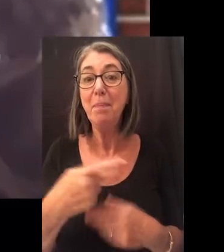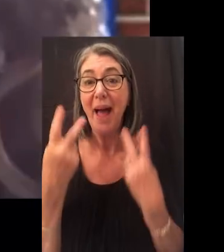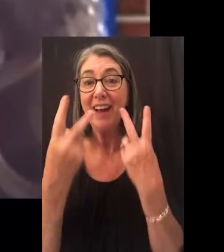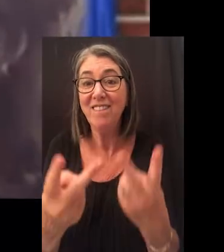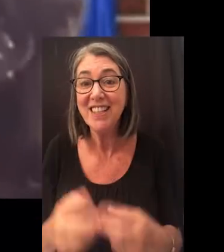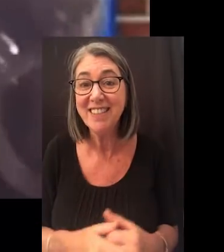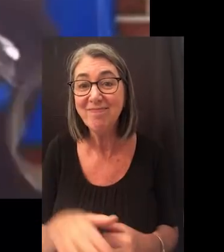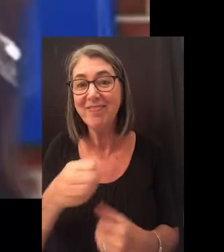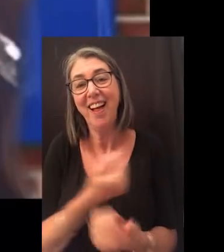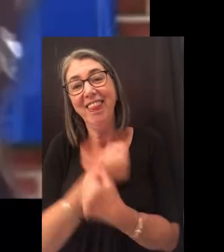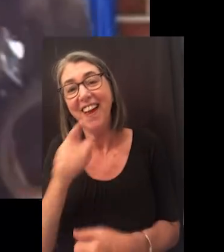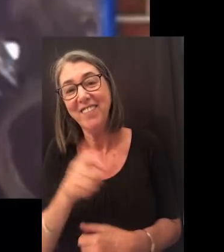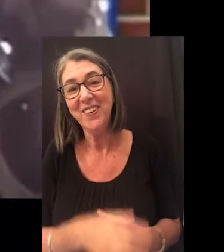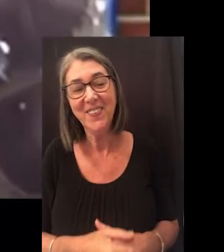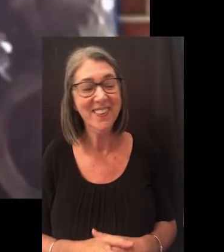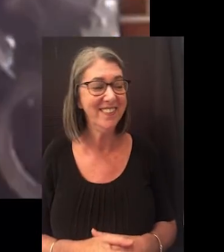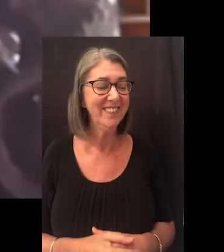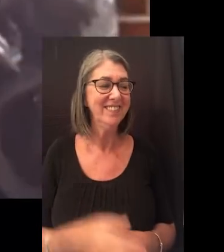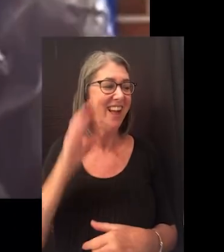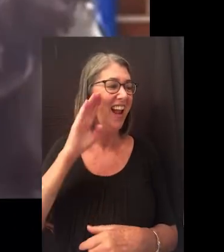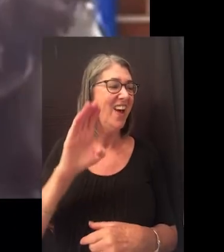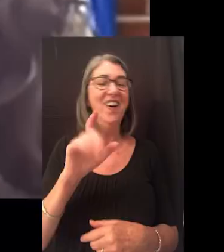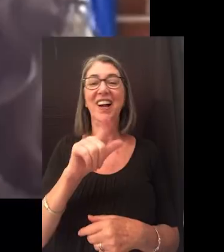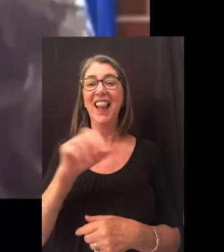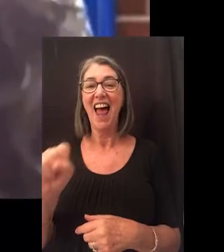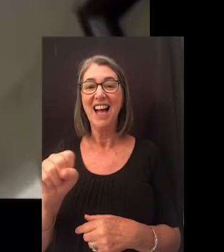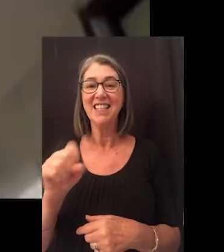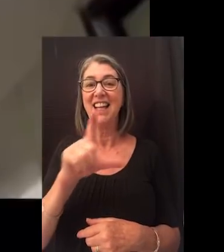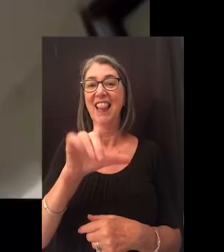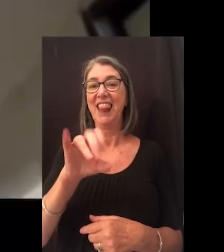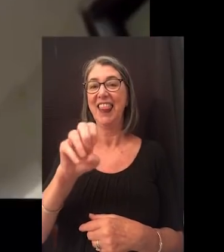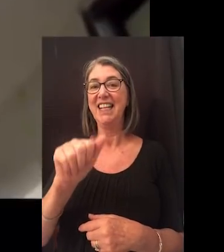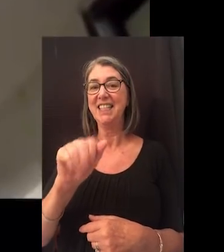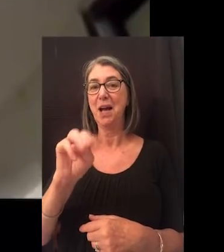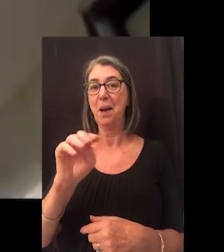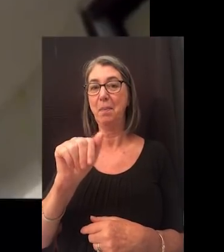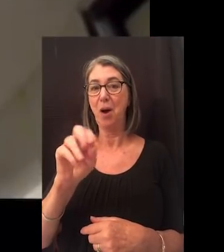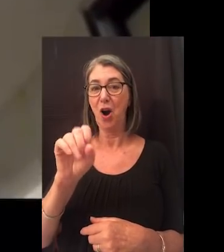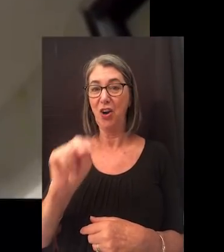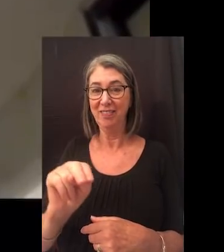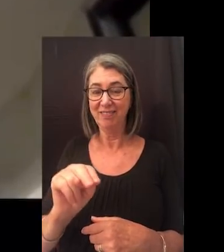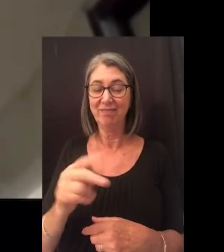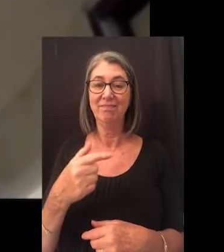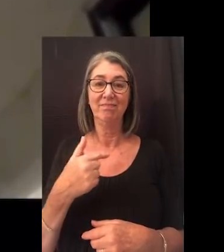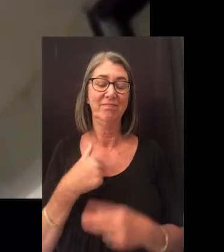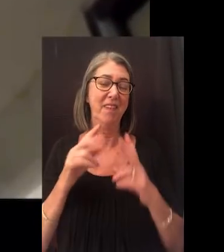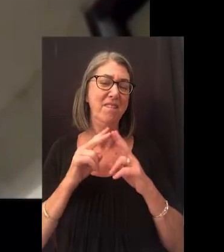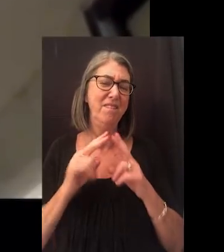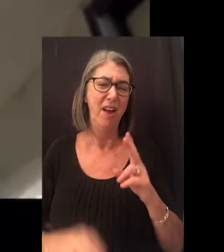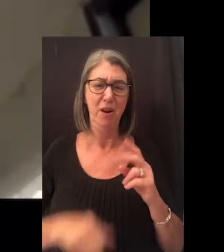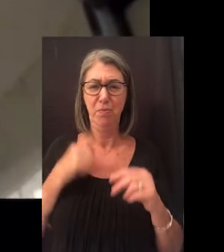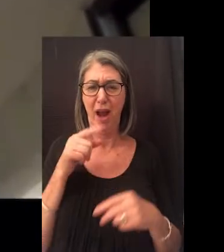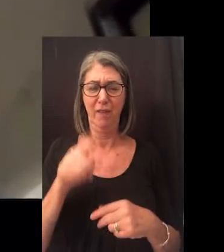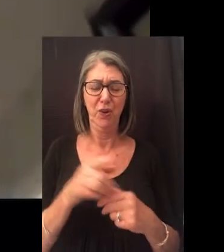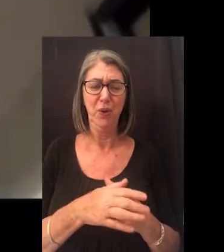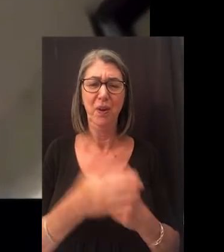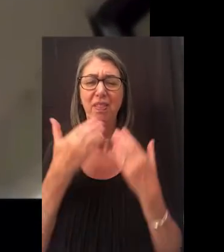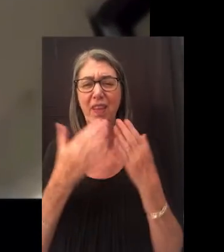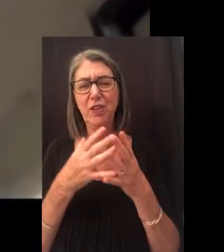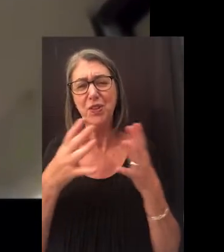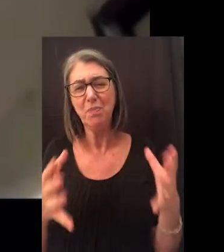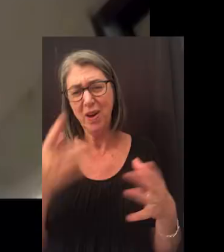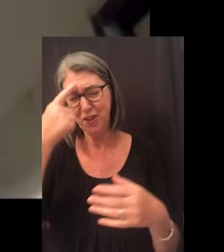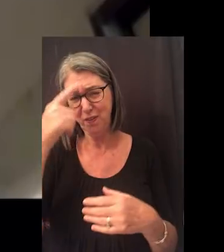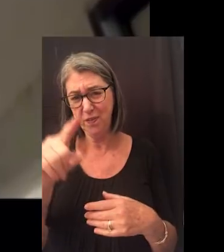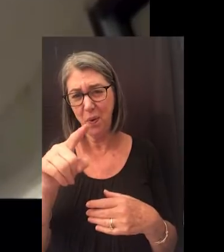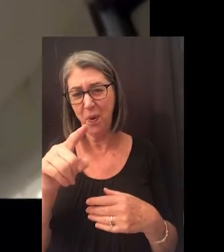best in your future. Come back and visit. Love you. Hello, class. Lisa Martin here. I am very